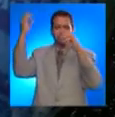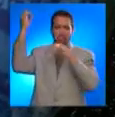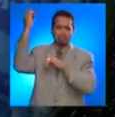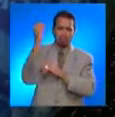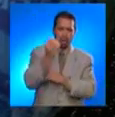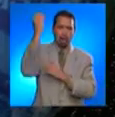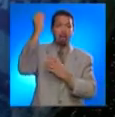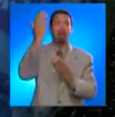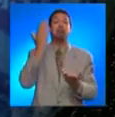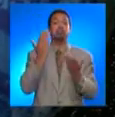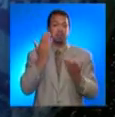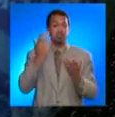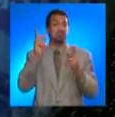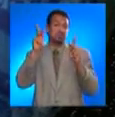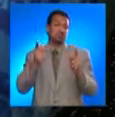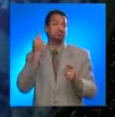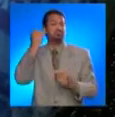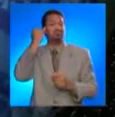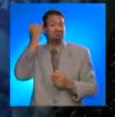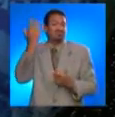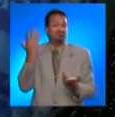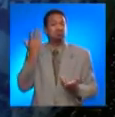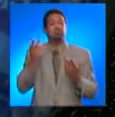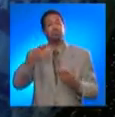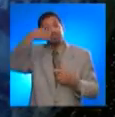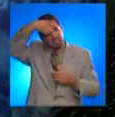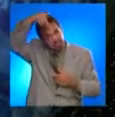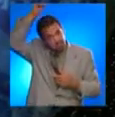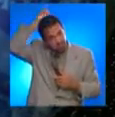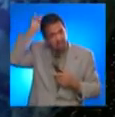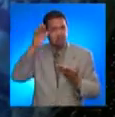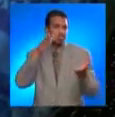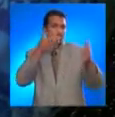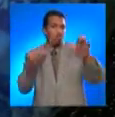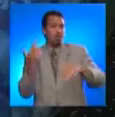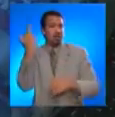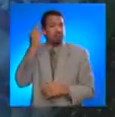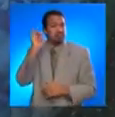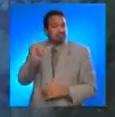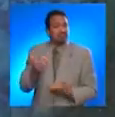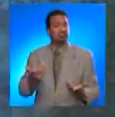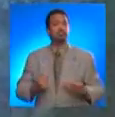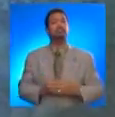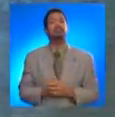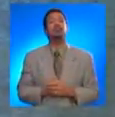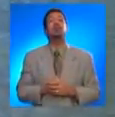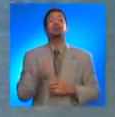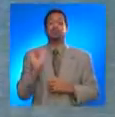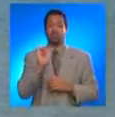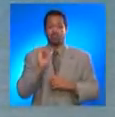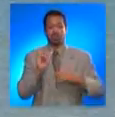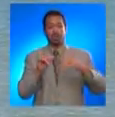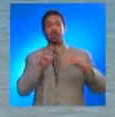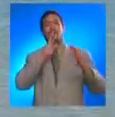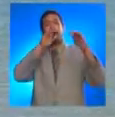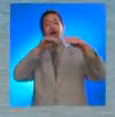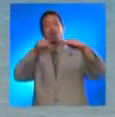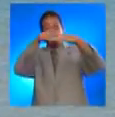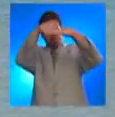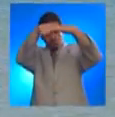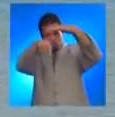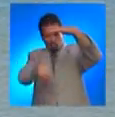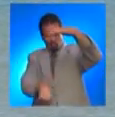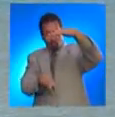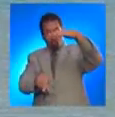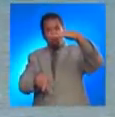ocean. Some theories argue that this kind of event could have caused the extinction of dinosaurs. In the open ocean, a tsunami